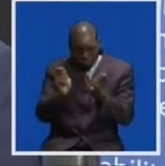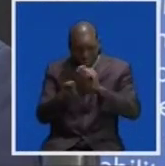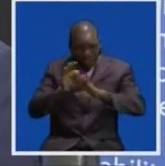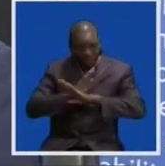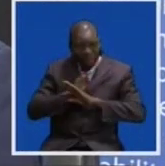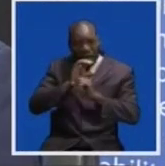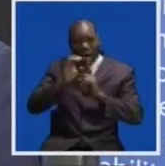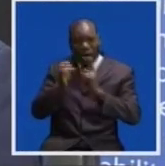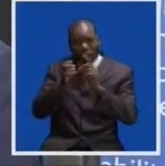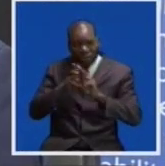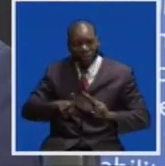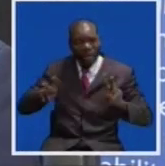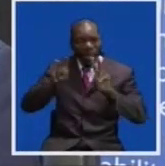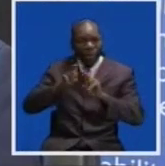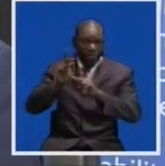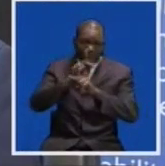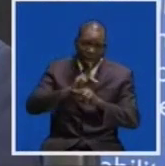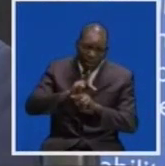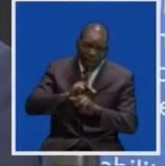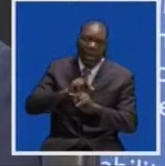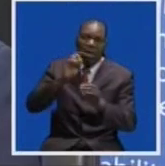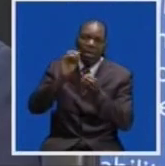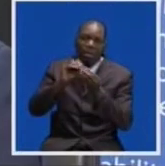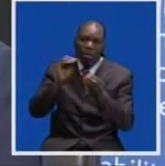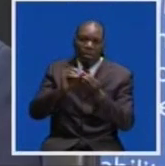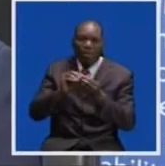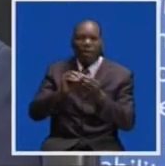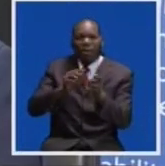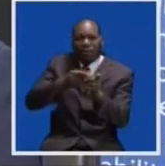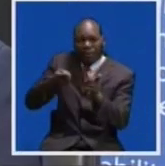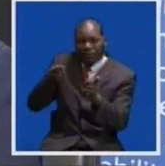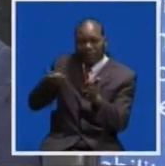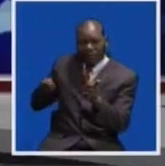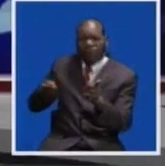Zambia's cultural values, especially among the young generation.